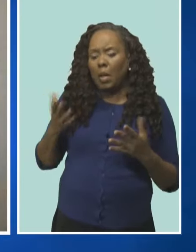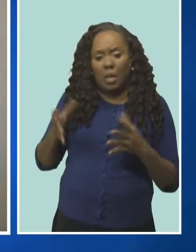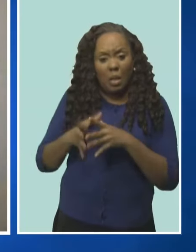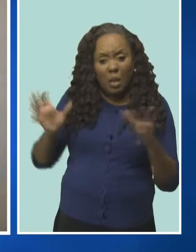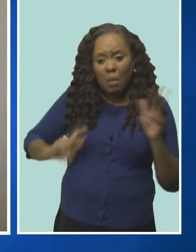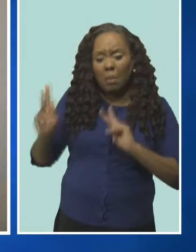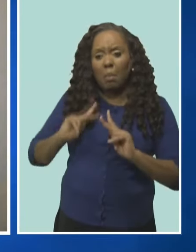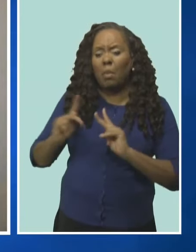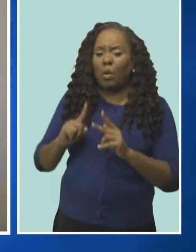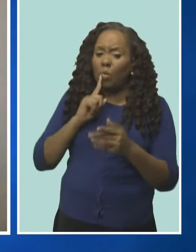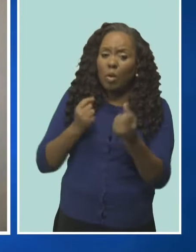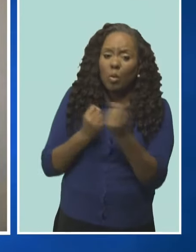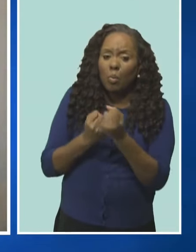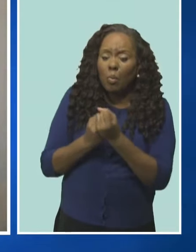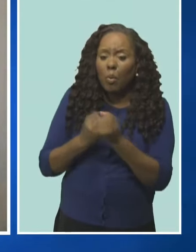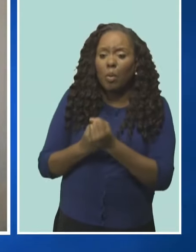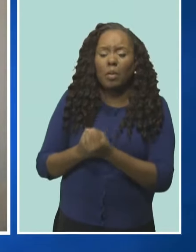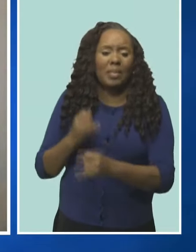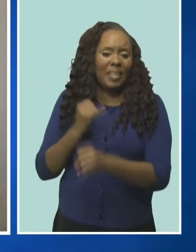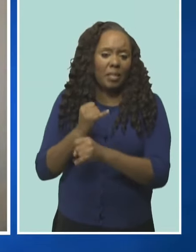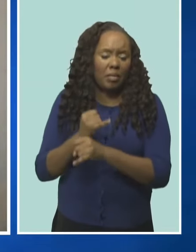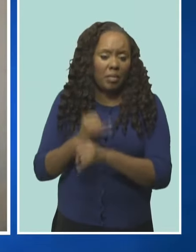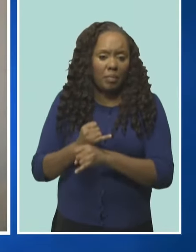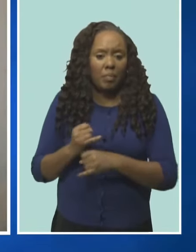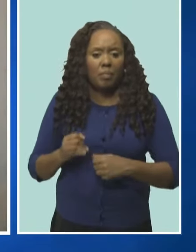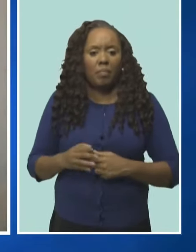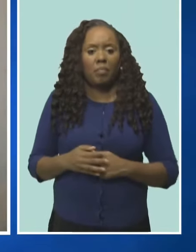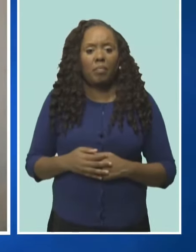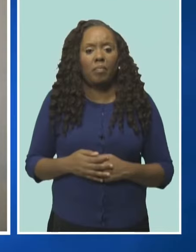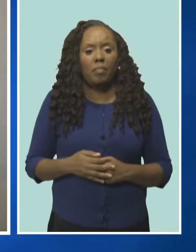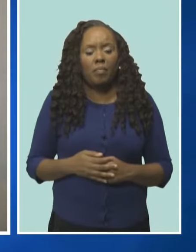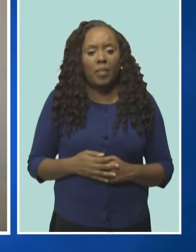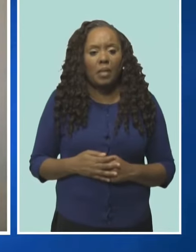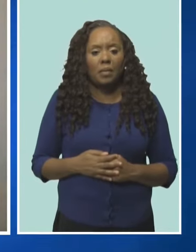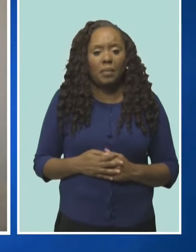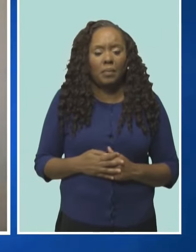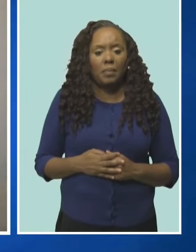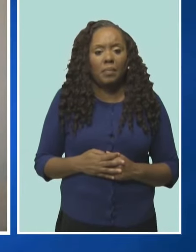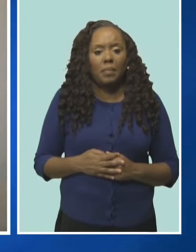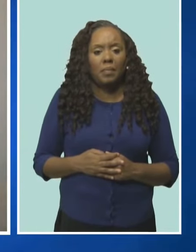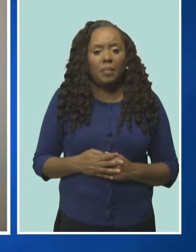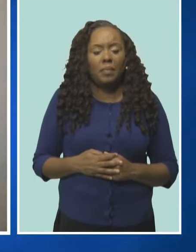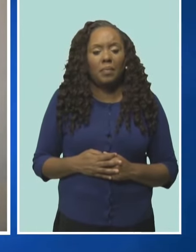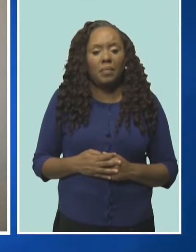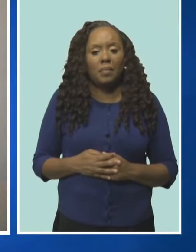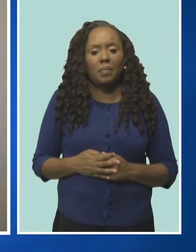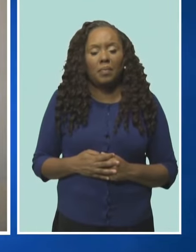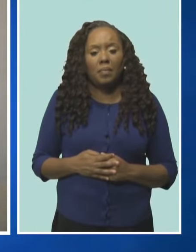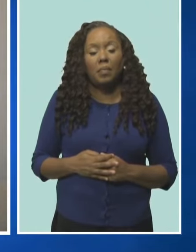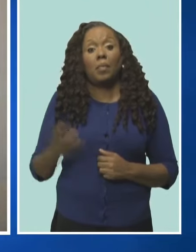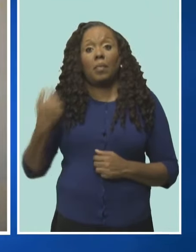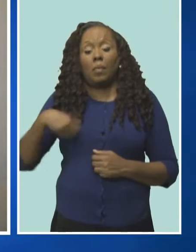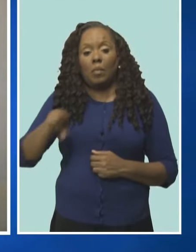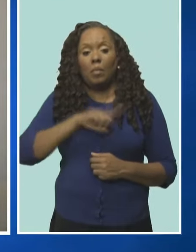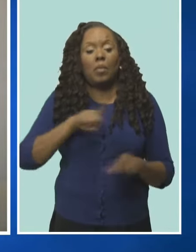supportive. What we would try to do through the festival, of course, is the promotion